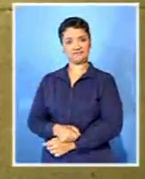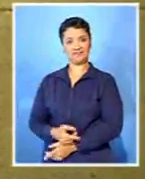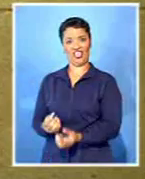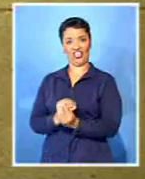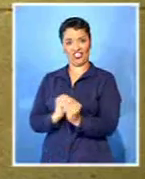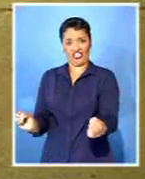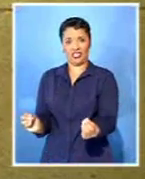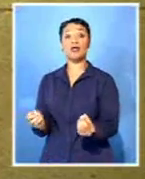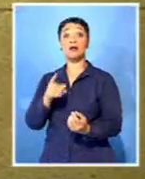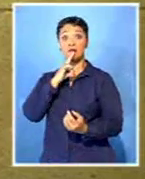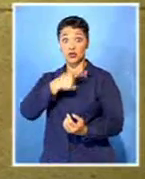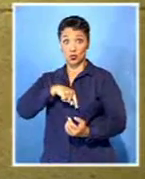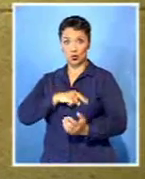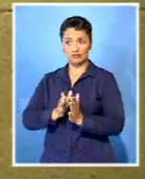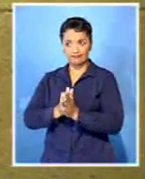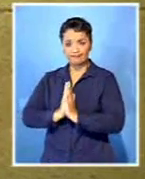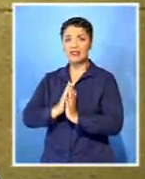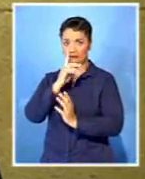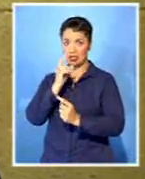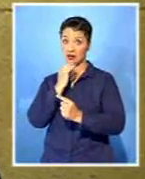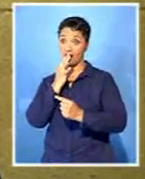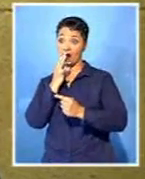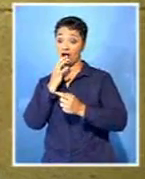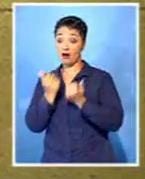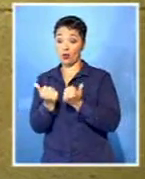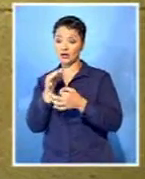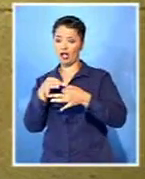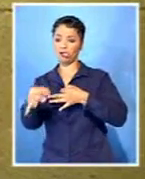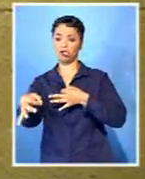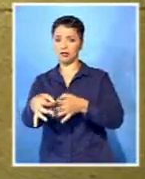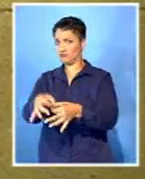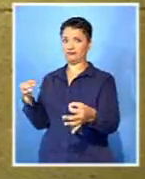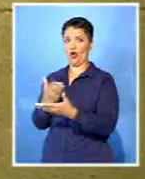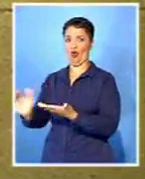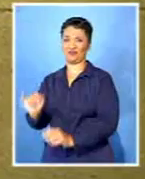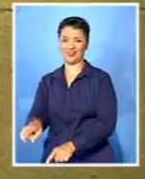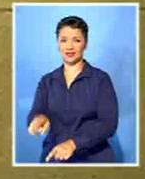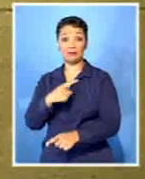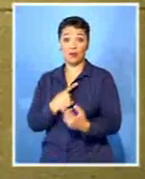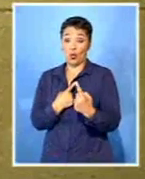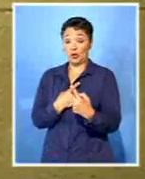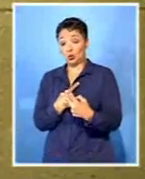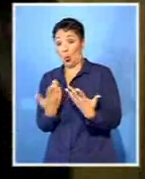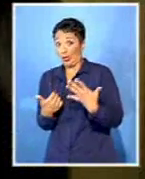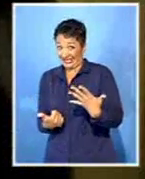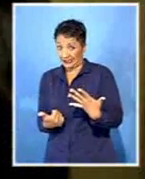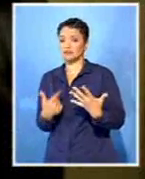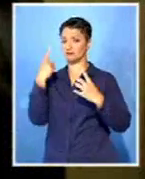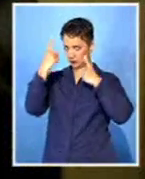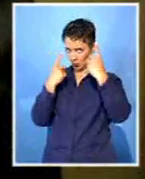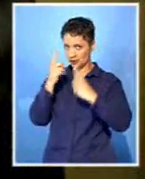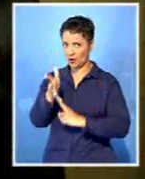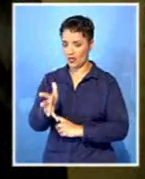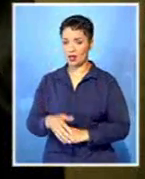that watertight. So we therefore request a withdrawal of the charges, maybe one of them or two of them or six of them. So we still have to consider that.